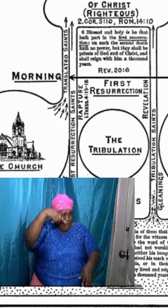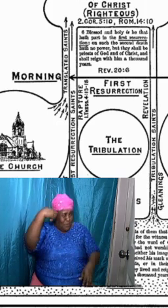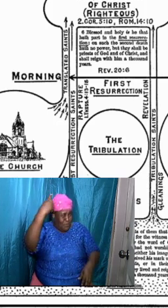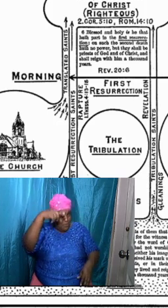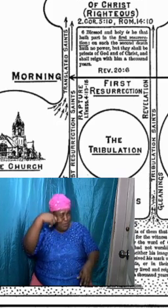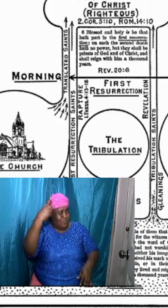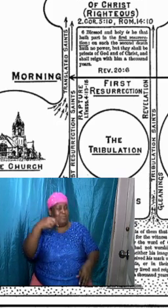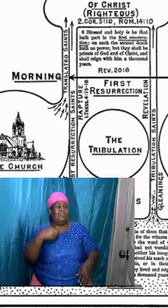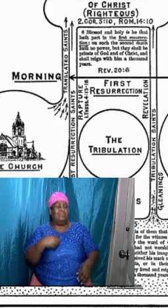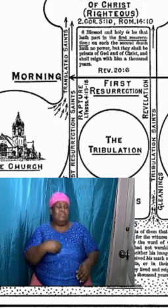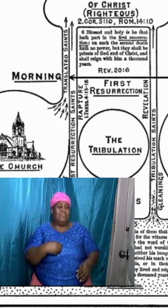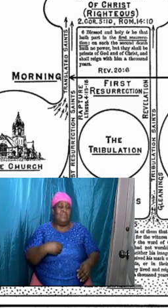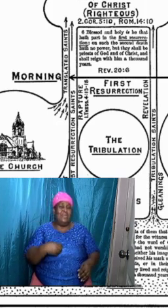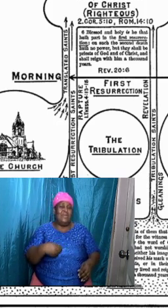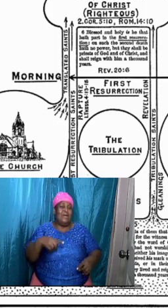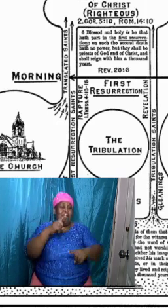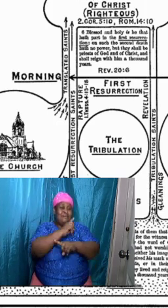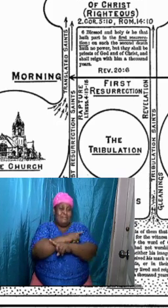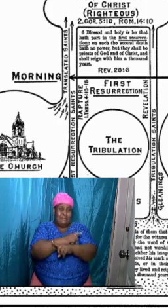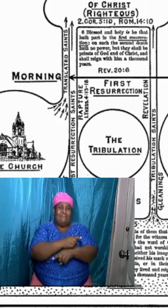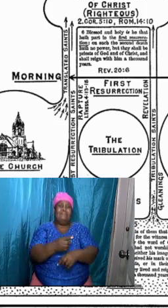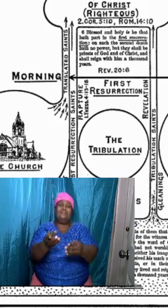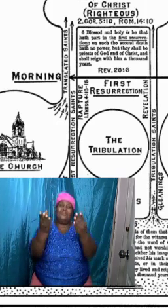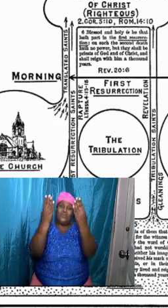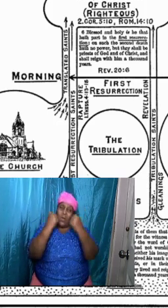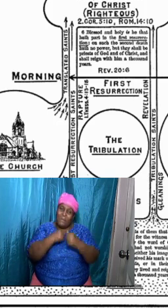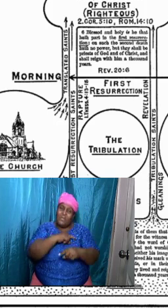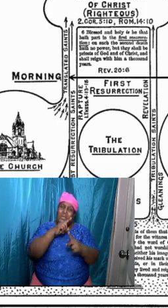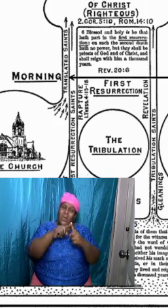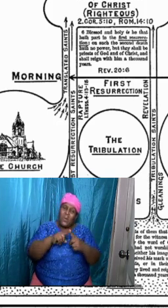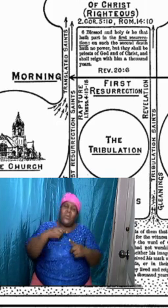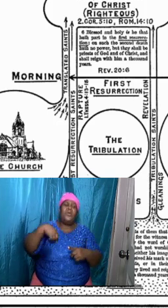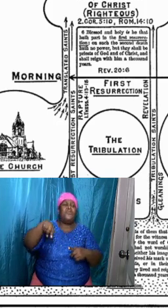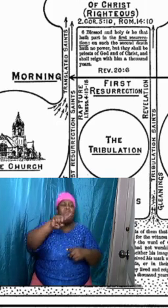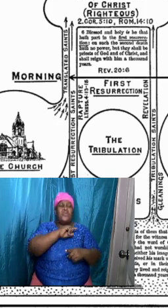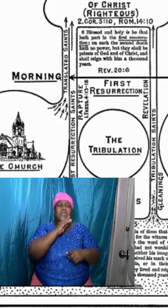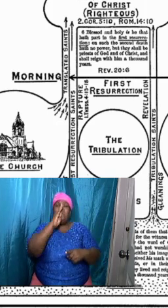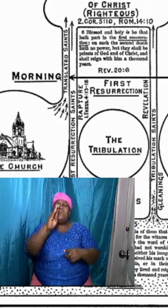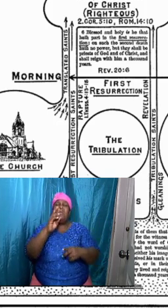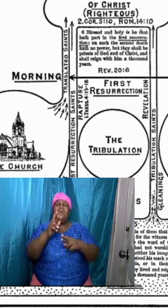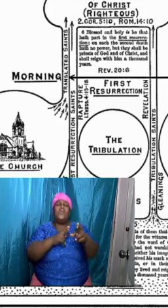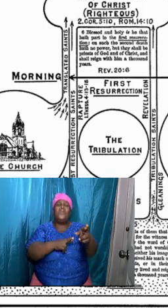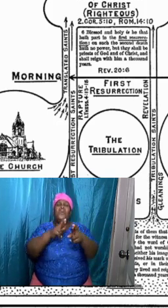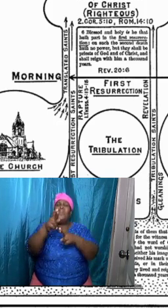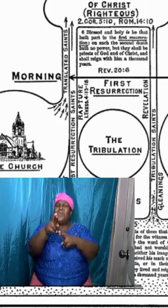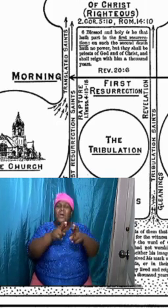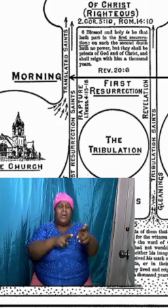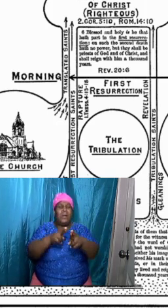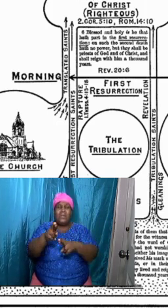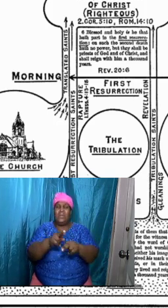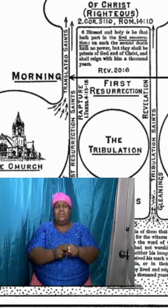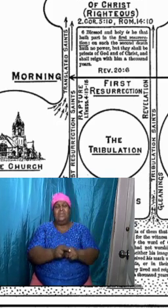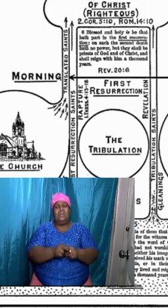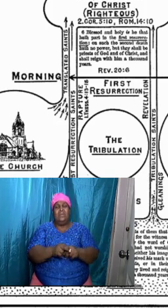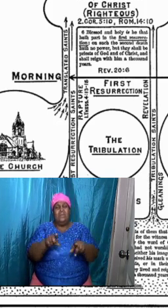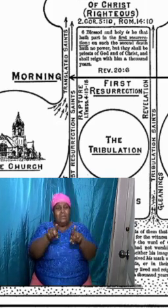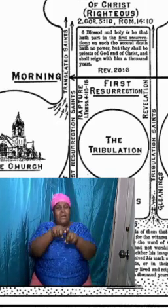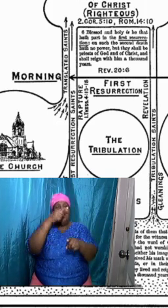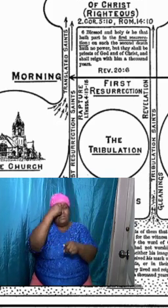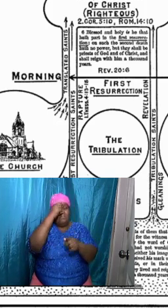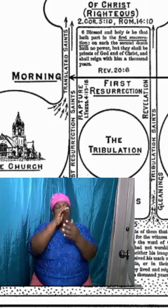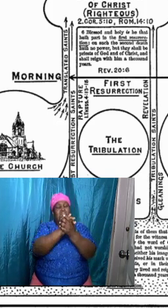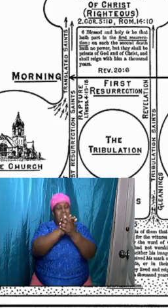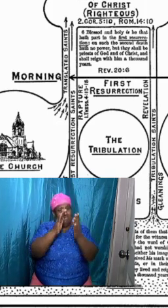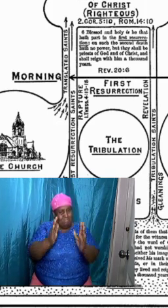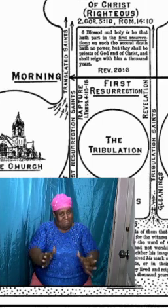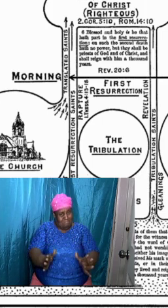when we will be rewarded and we will be vindicated as believers. The stance that we have taken